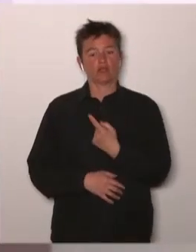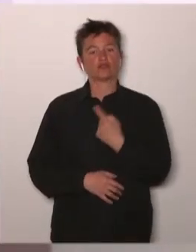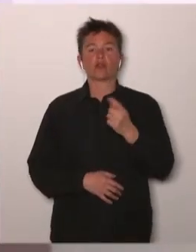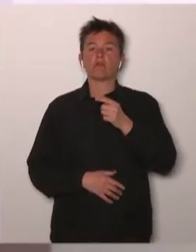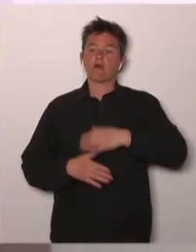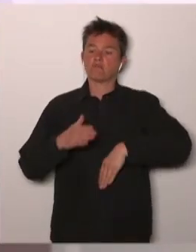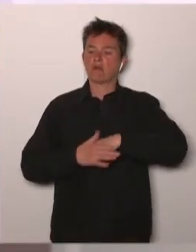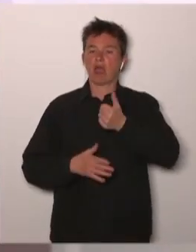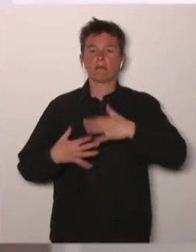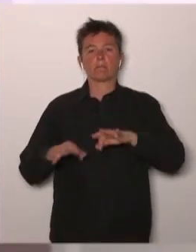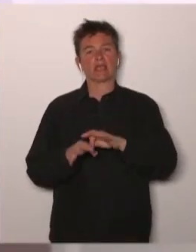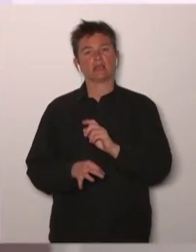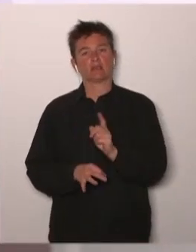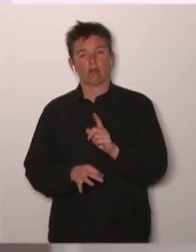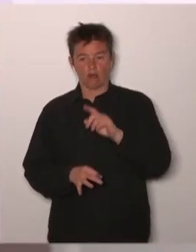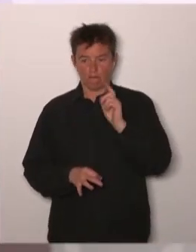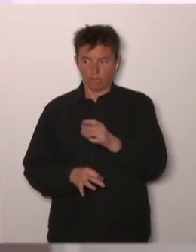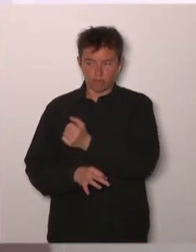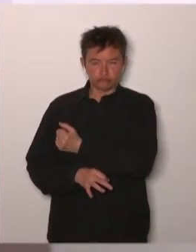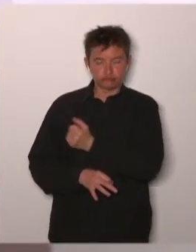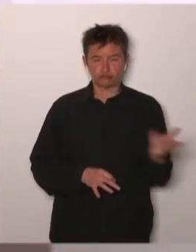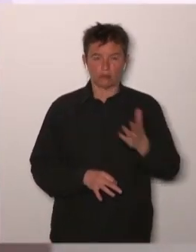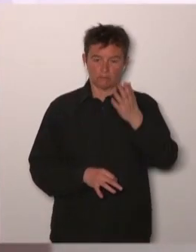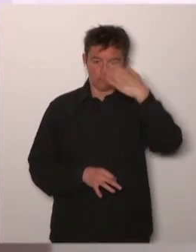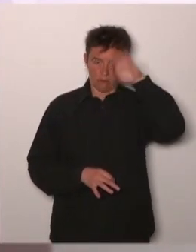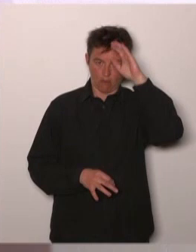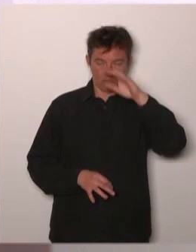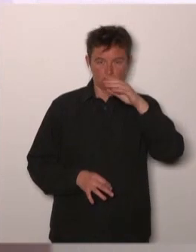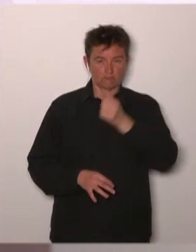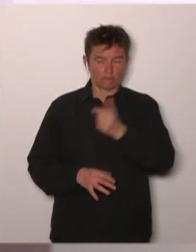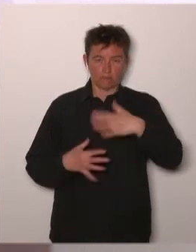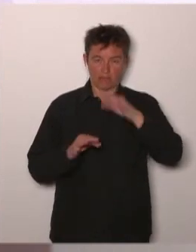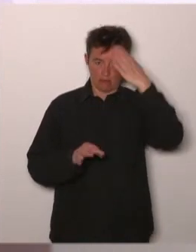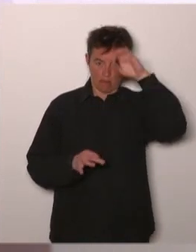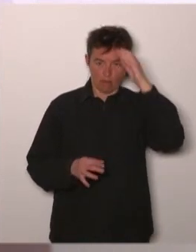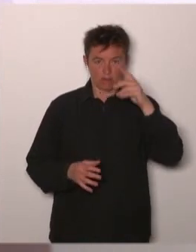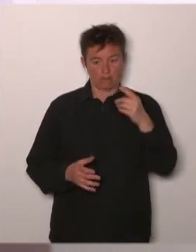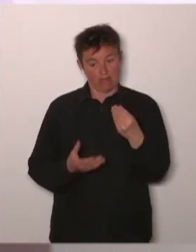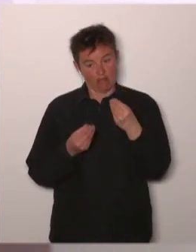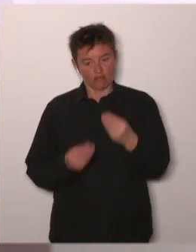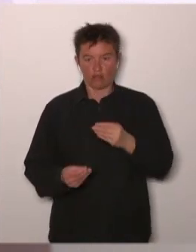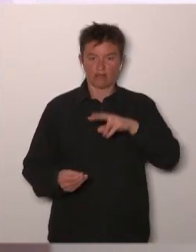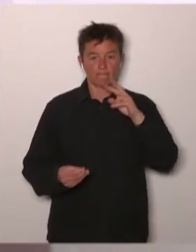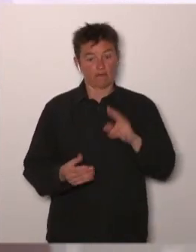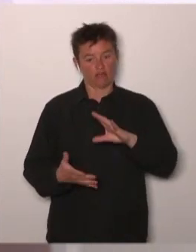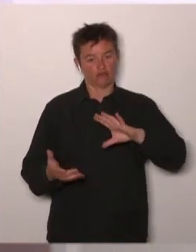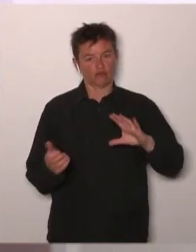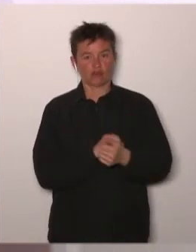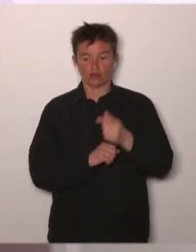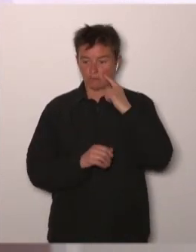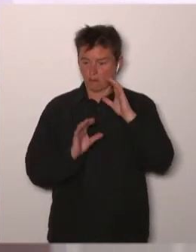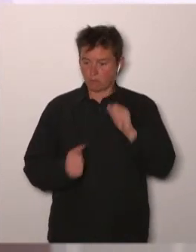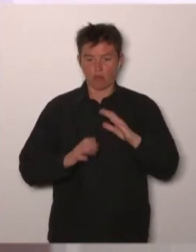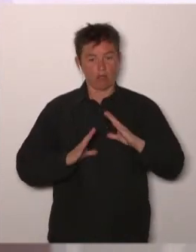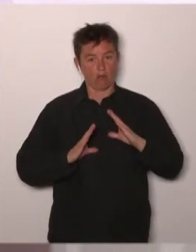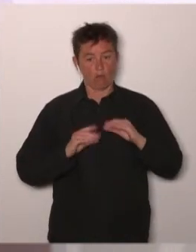that is potentially changing practice and that everybody would have access in Europe to the data set to take the